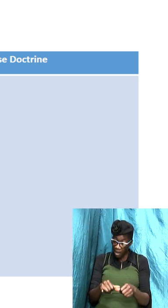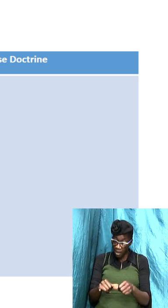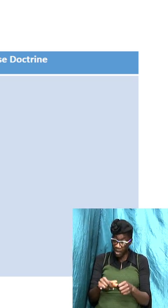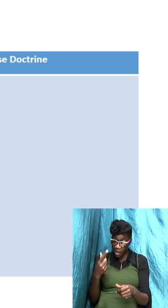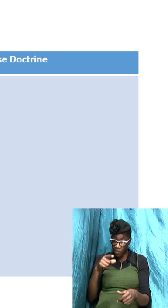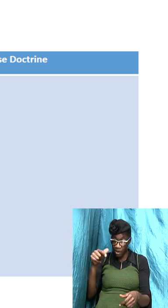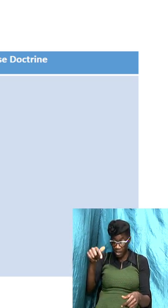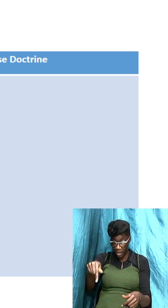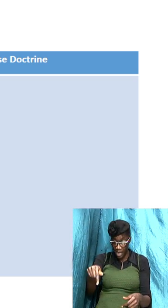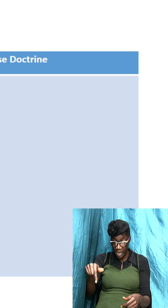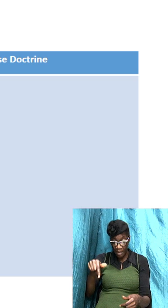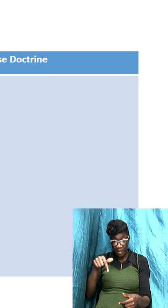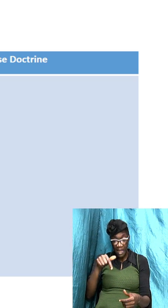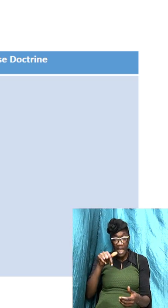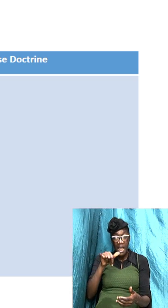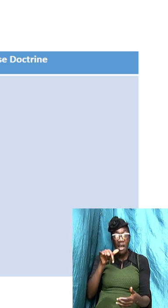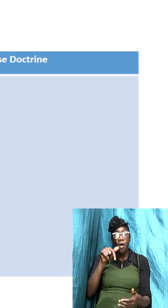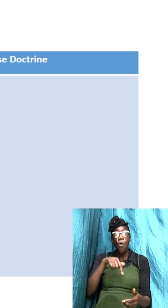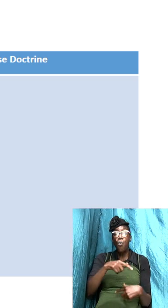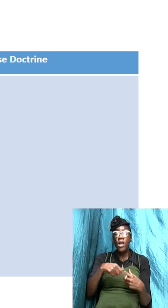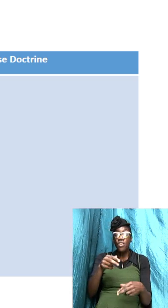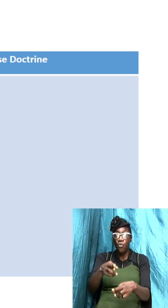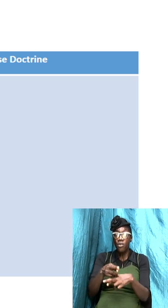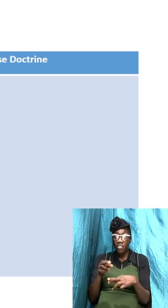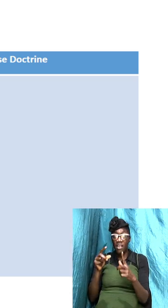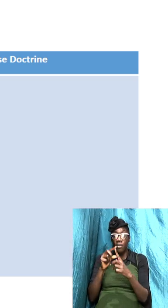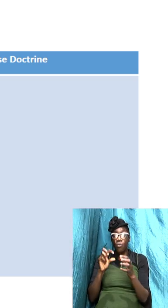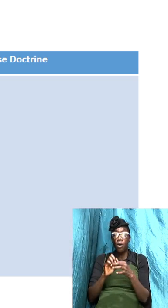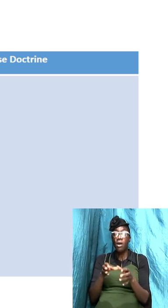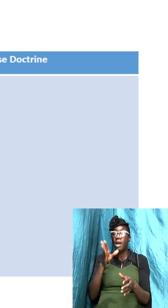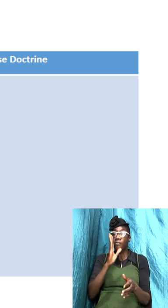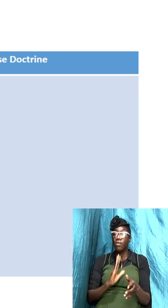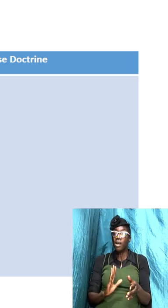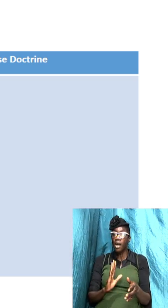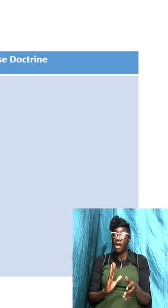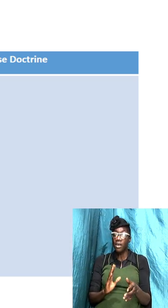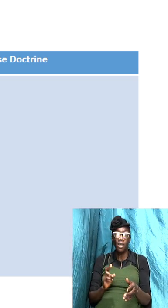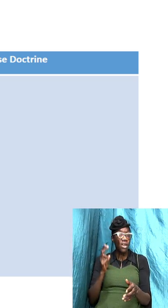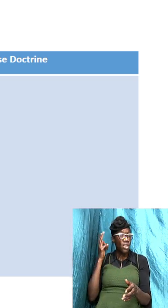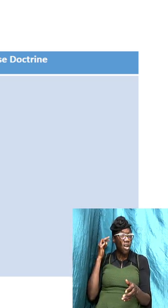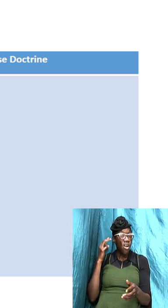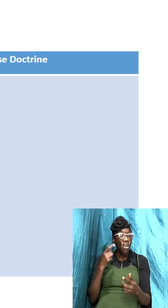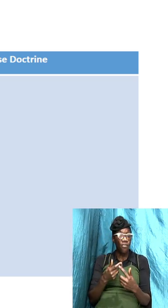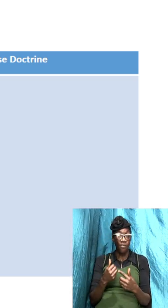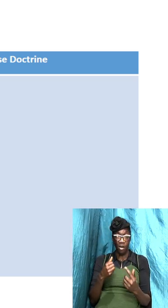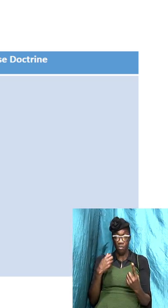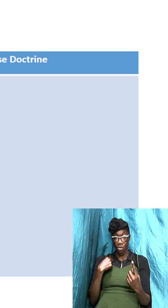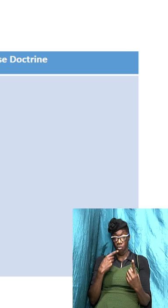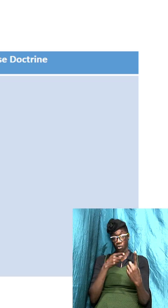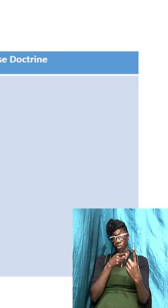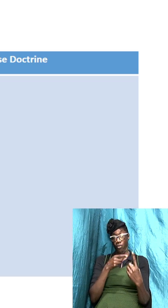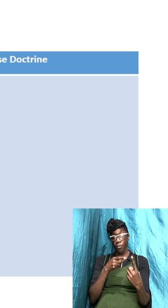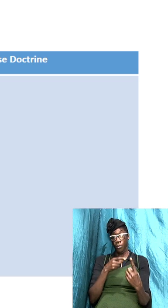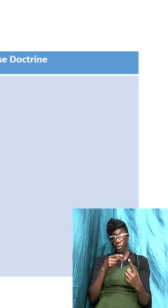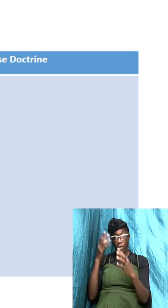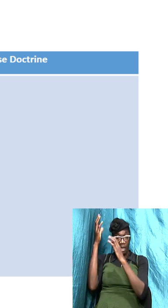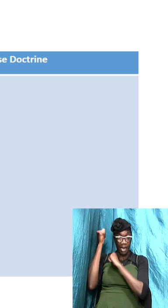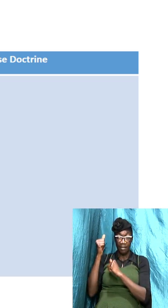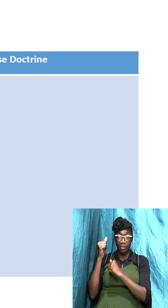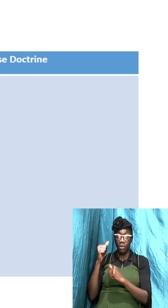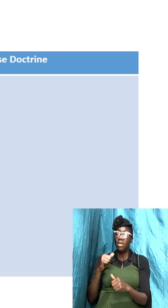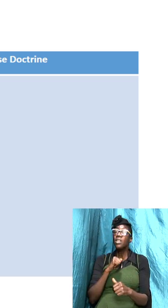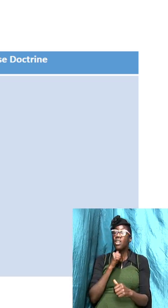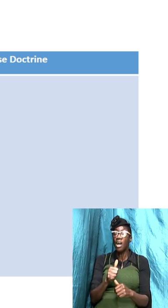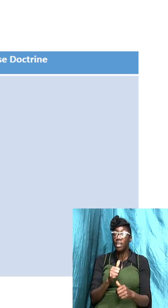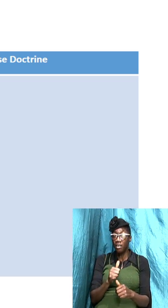that when you receive the word of God which he heard from us you accepted it not